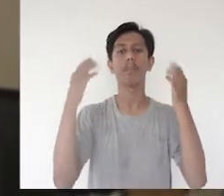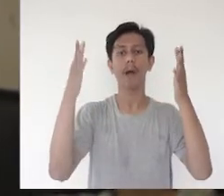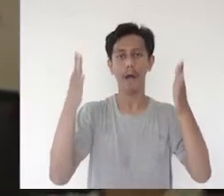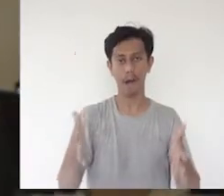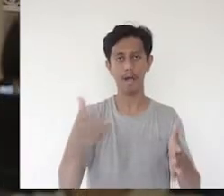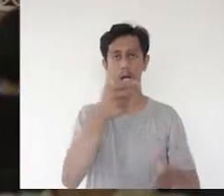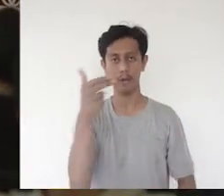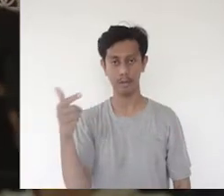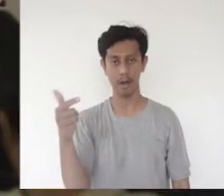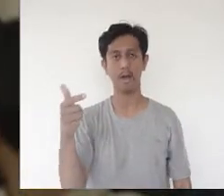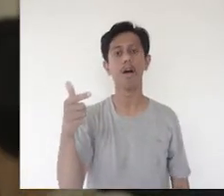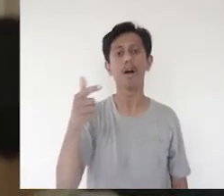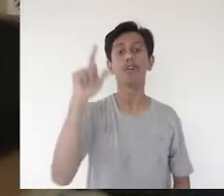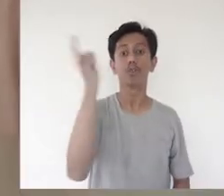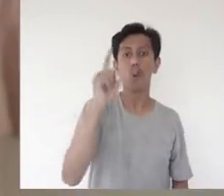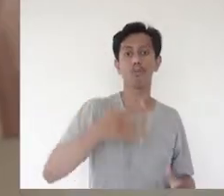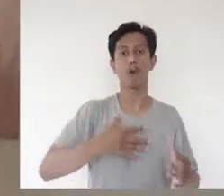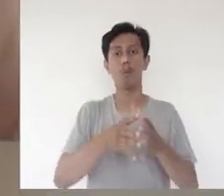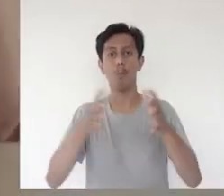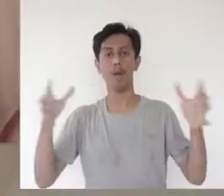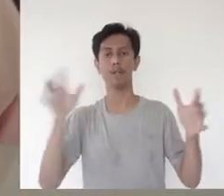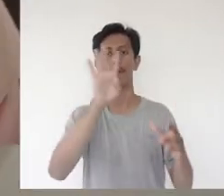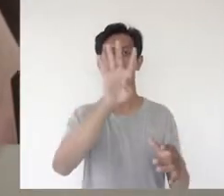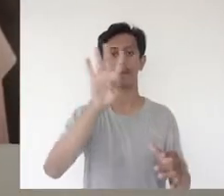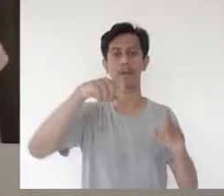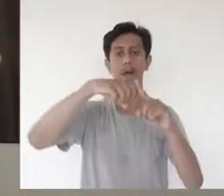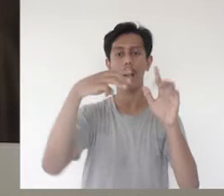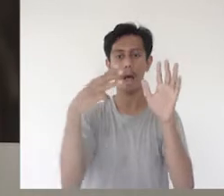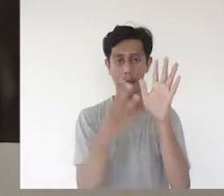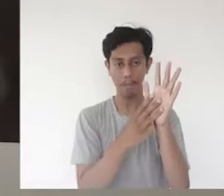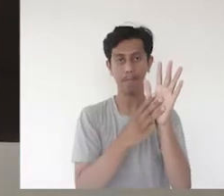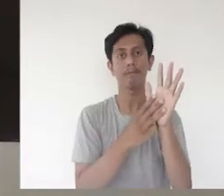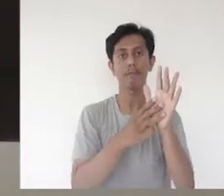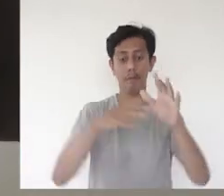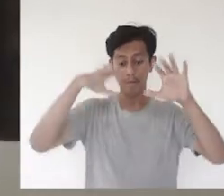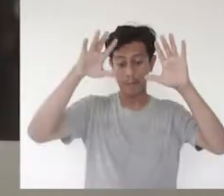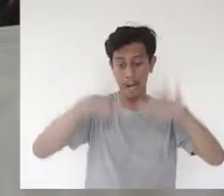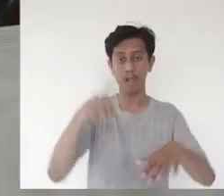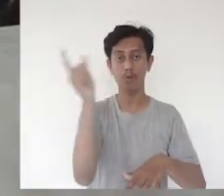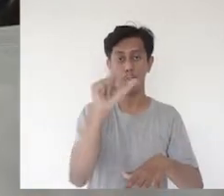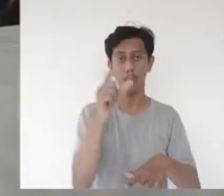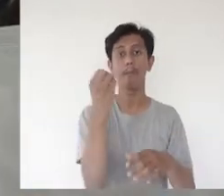2016 had 557,606 registered residents.